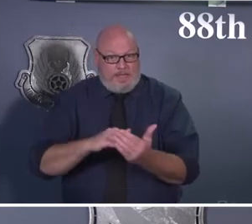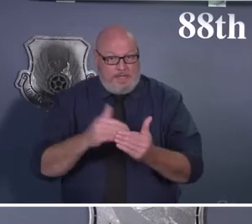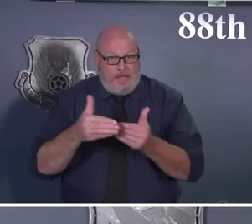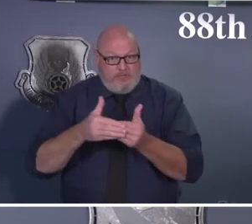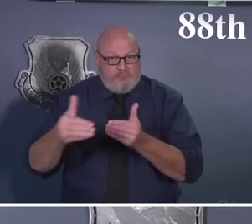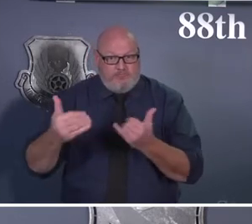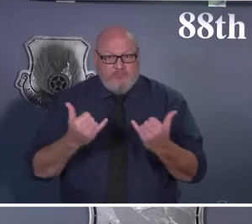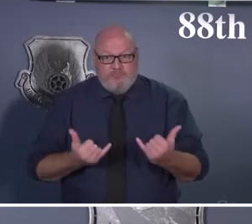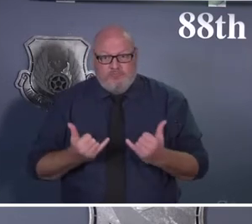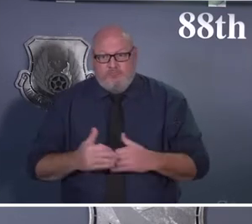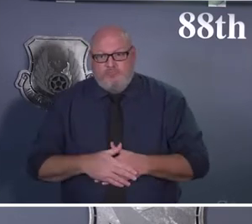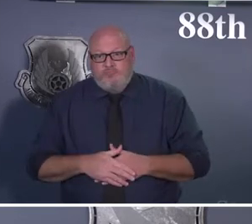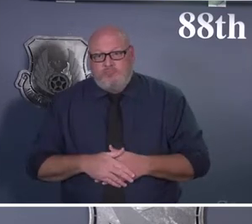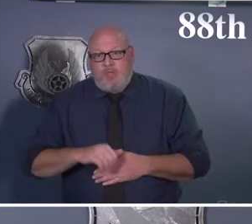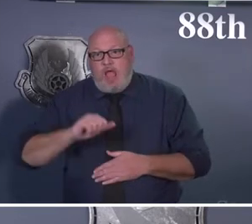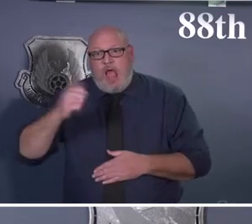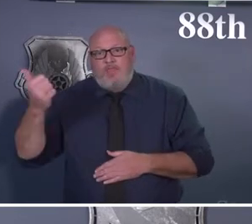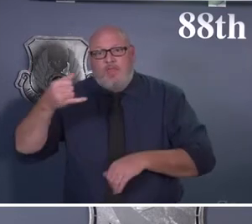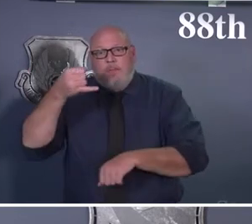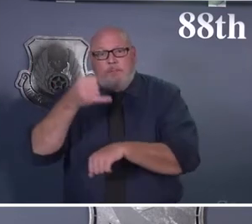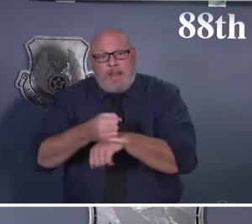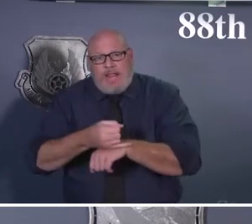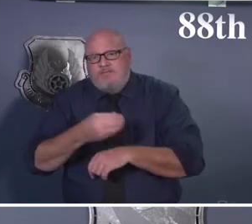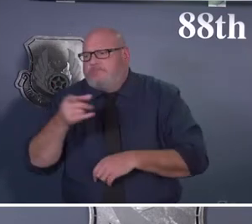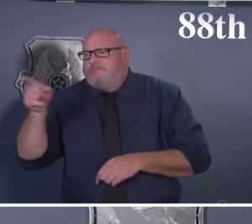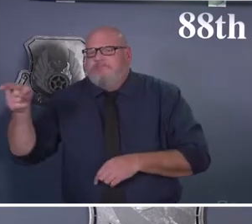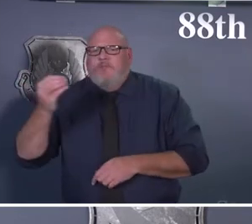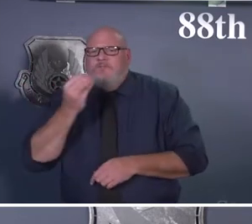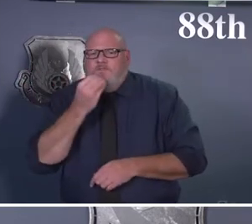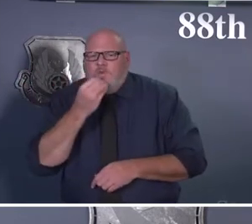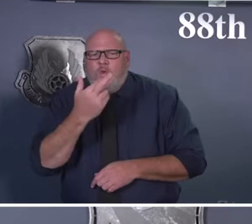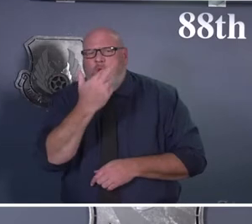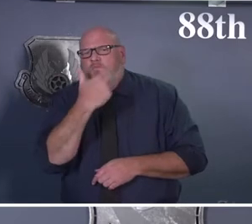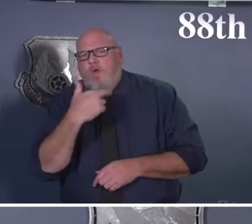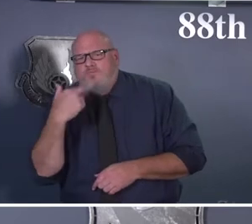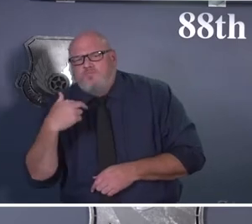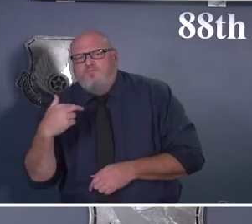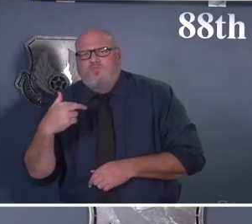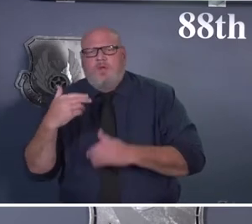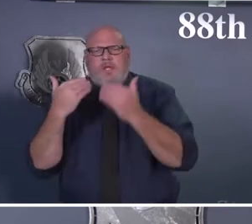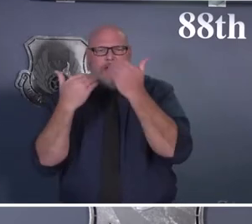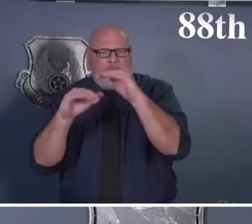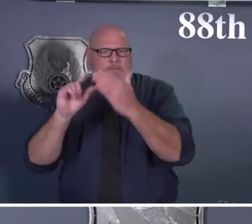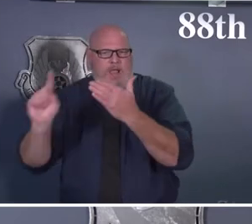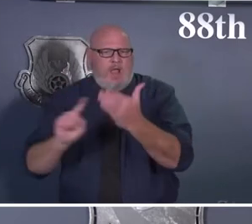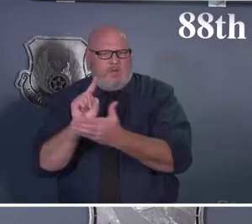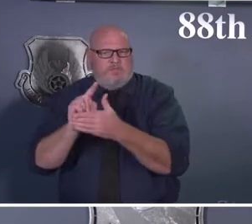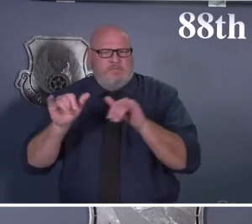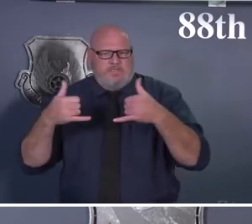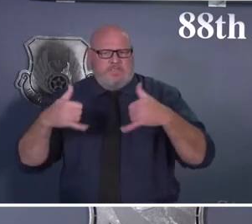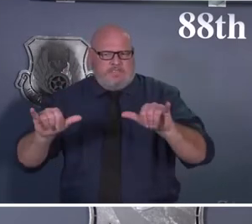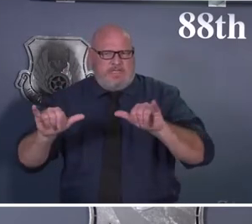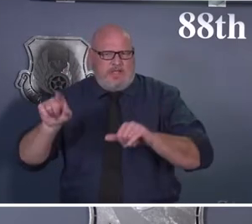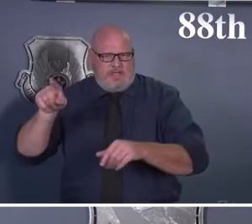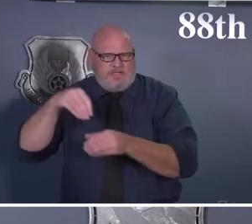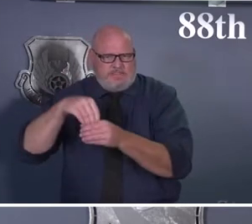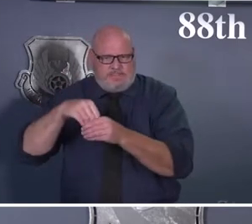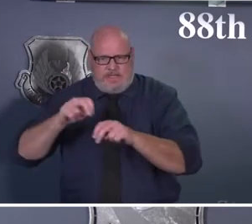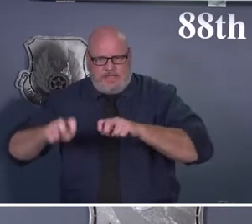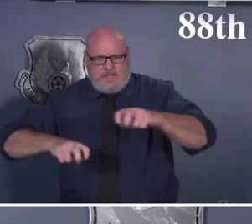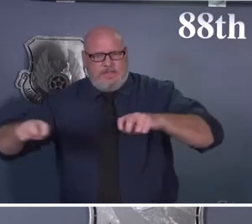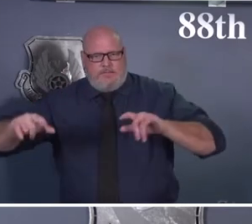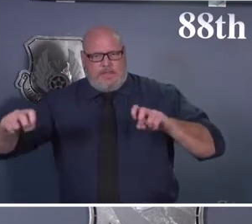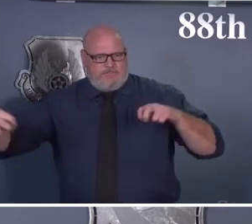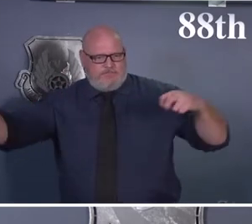base food establishments will also continue to offer their services with limited capacity for seating as well. And chapel services